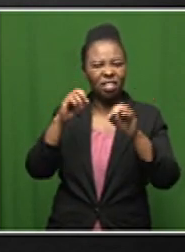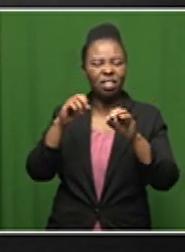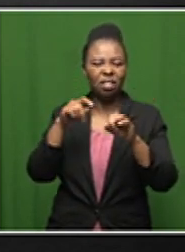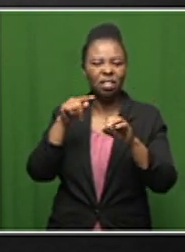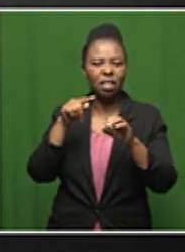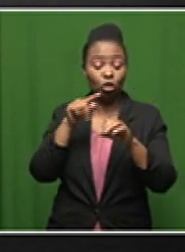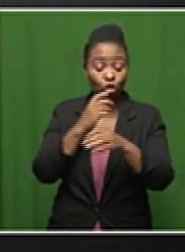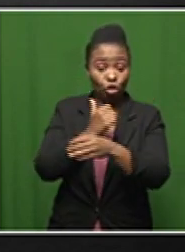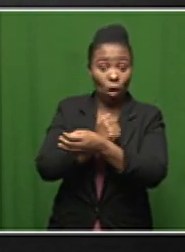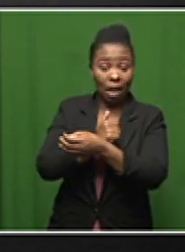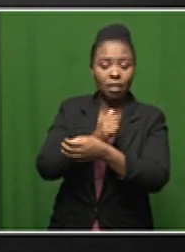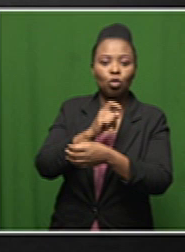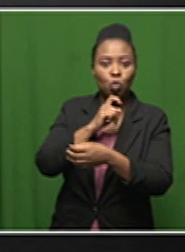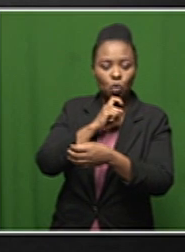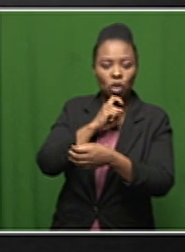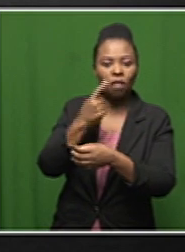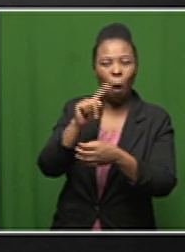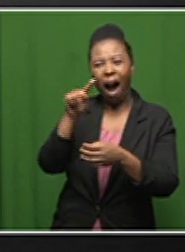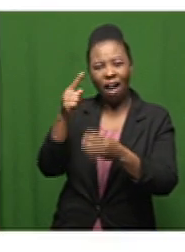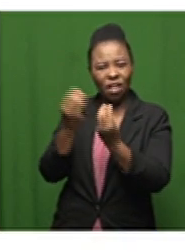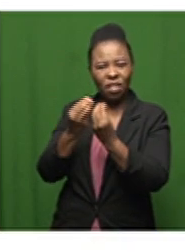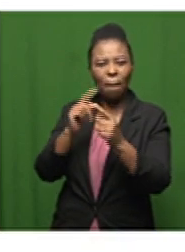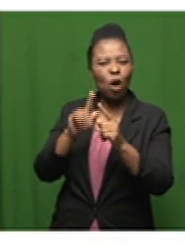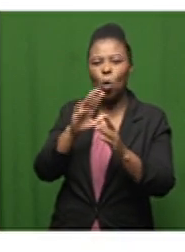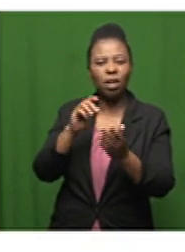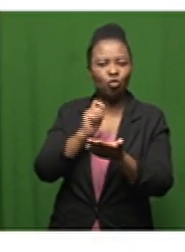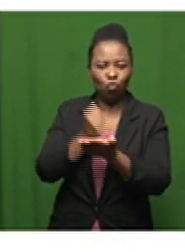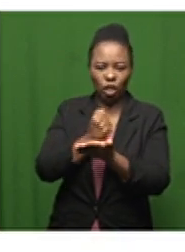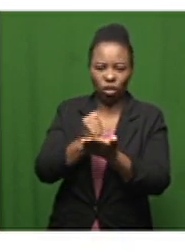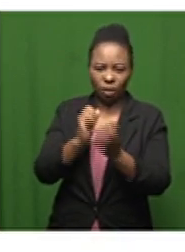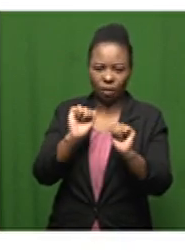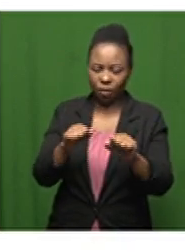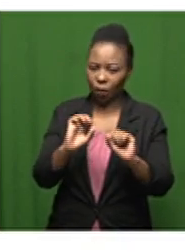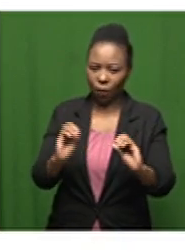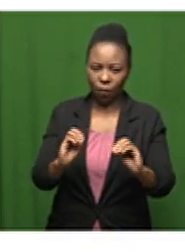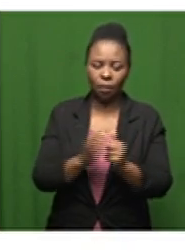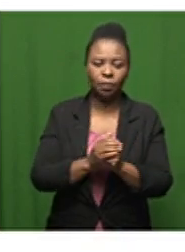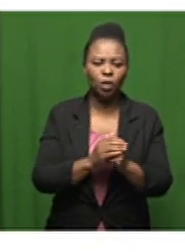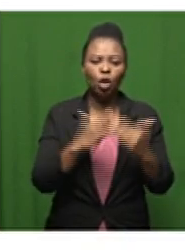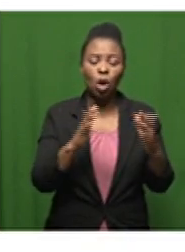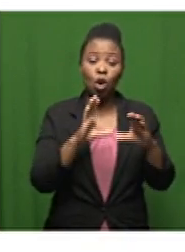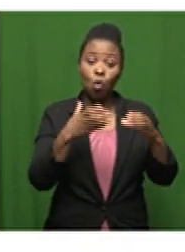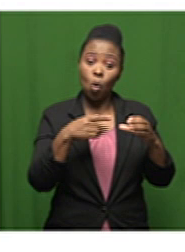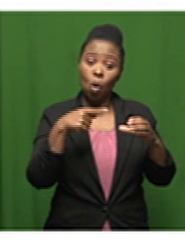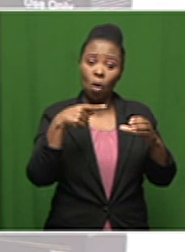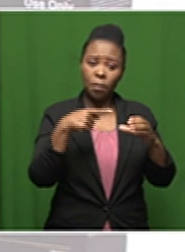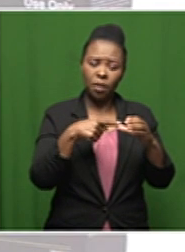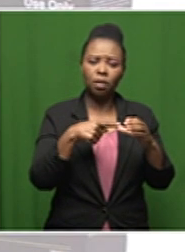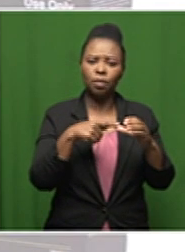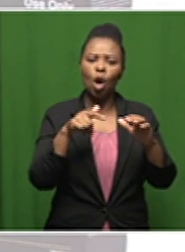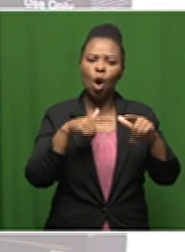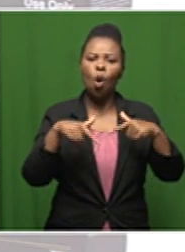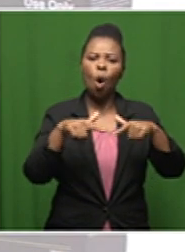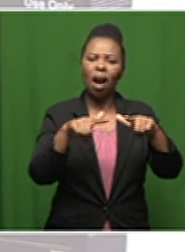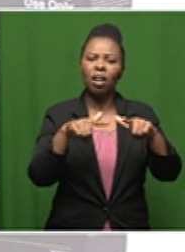drug available for other indications even though it's not registered the ivermectin interest group a lobby group of local